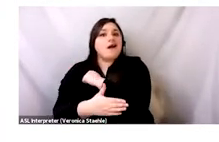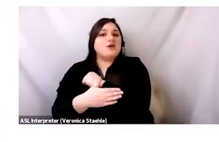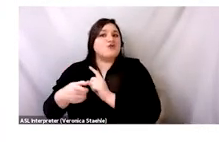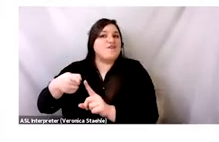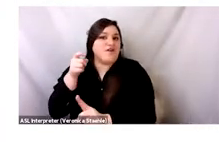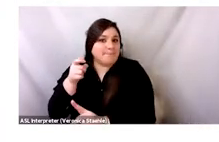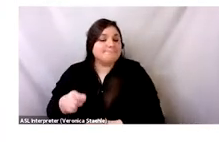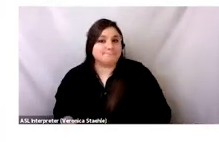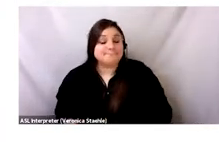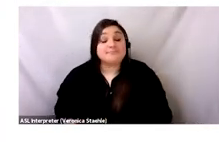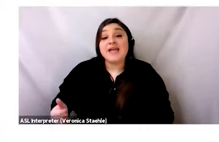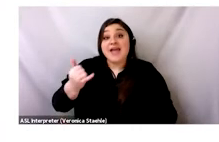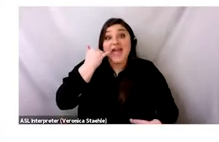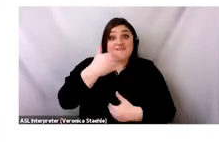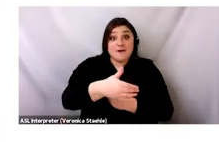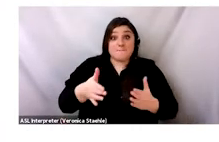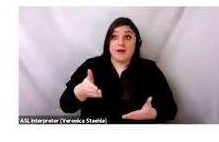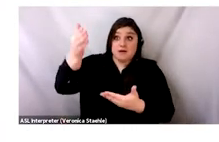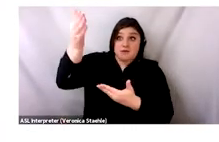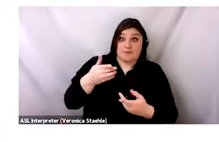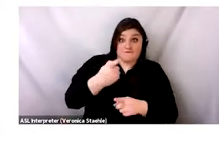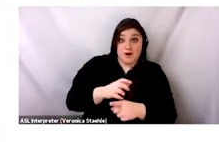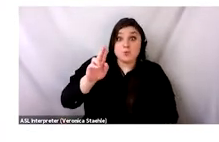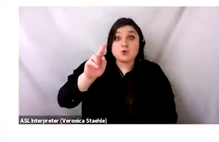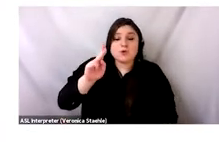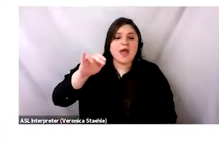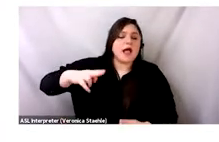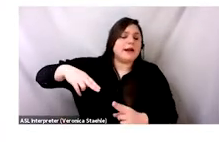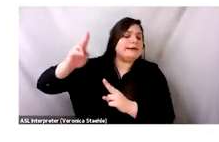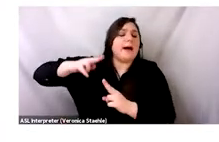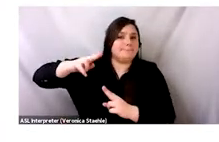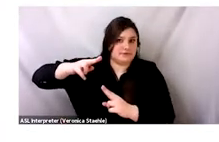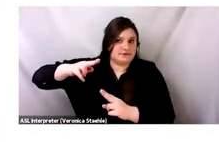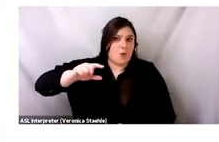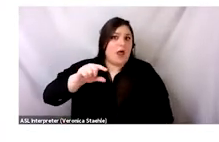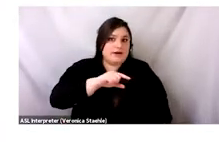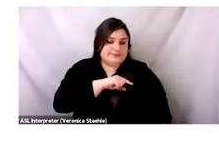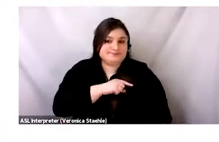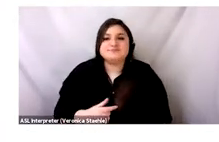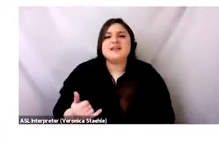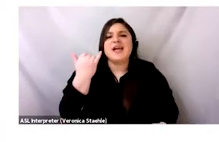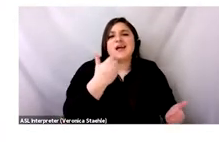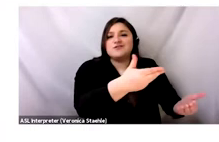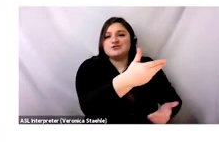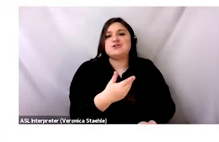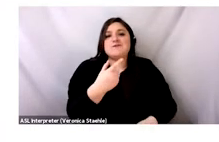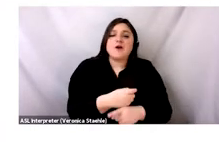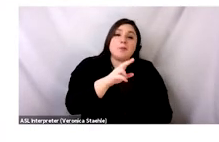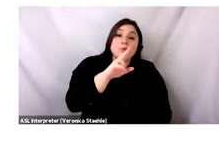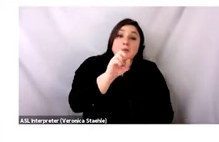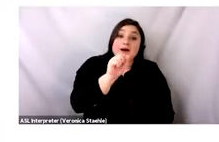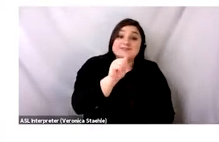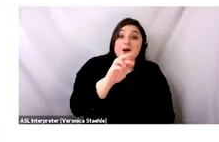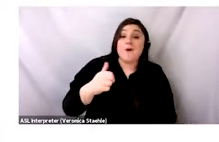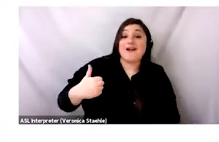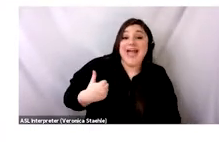the country of export. UK bales are the most expensive, and they're considered the highest quality, whereas American and